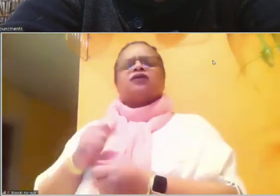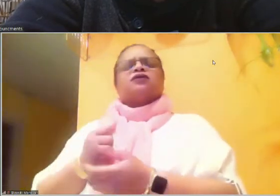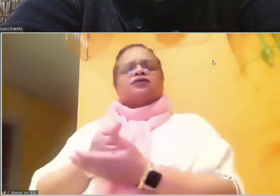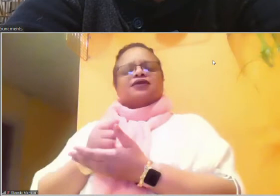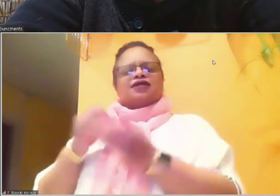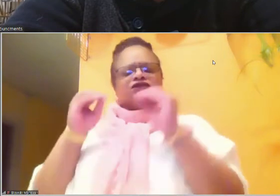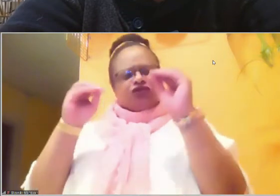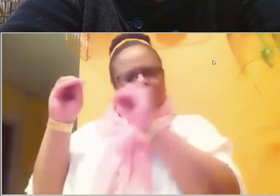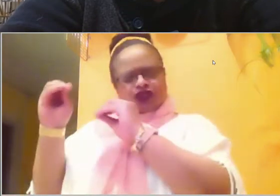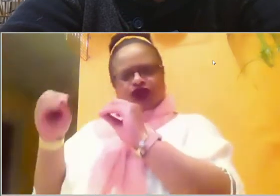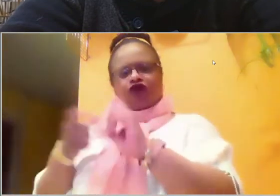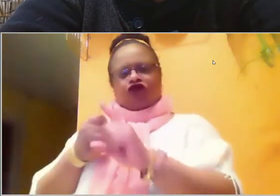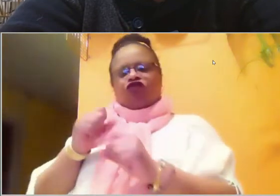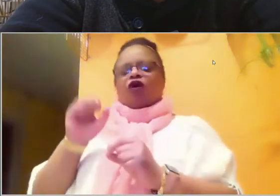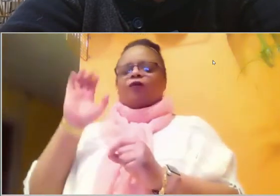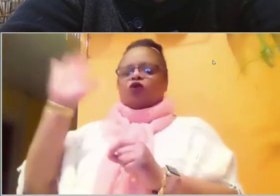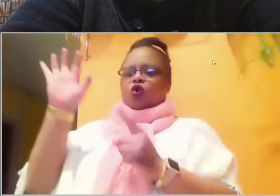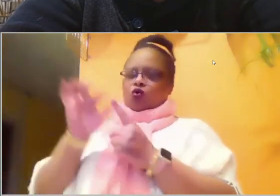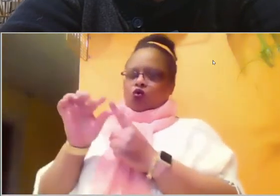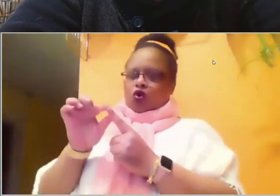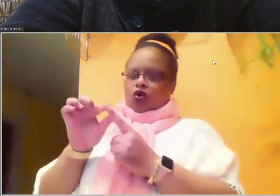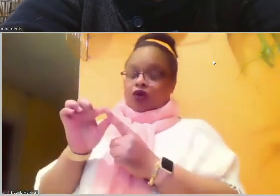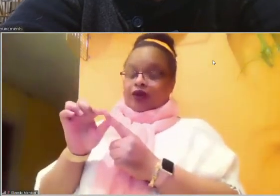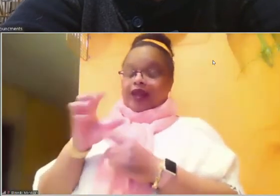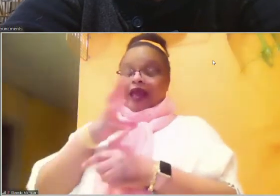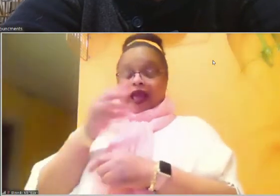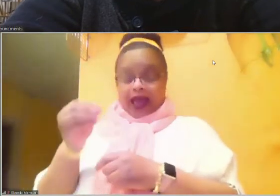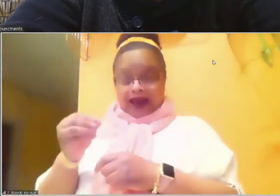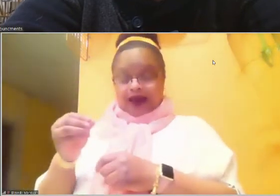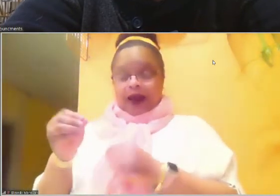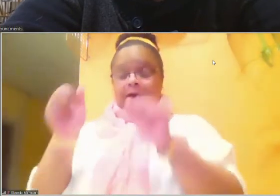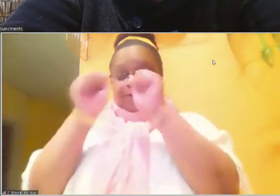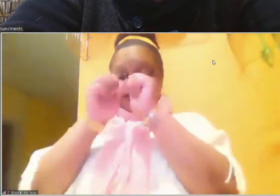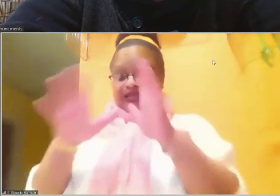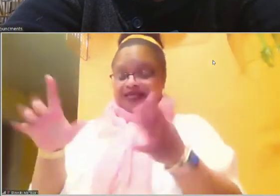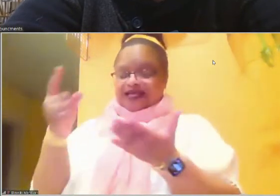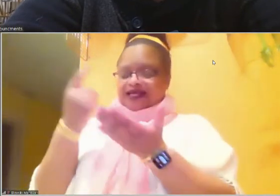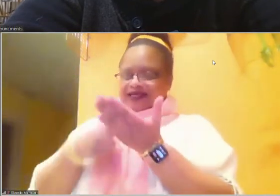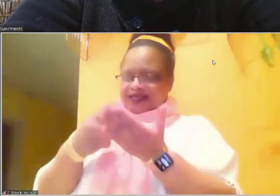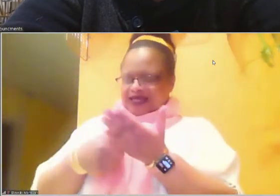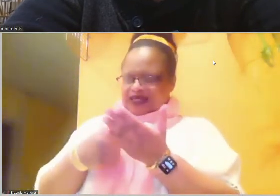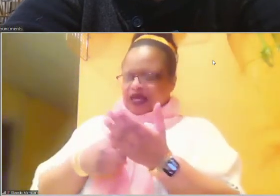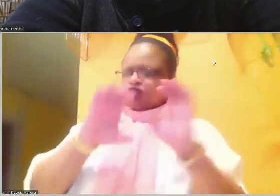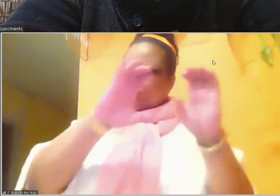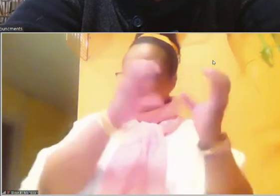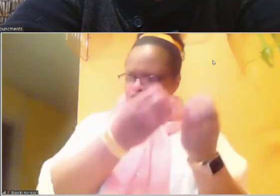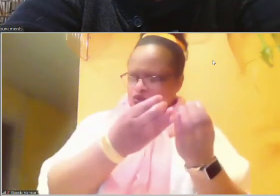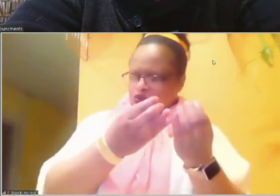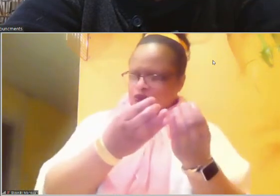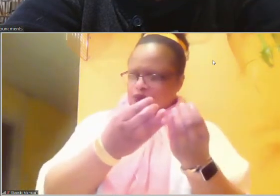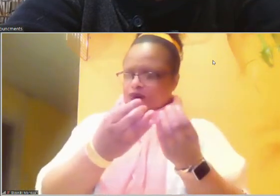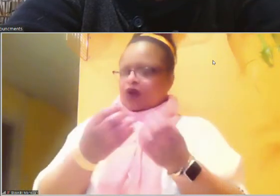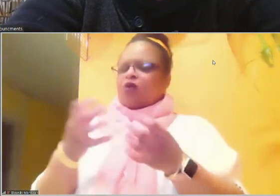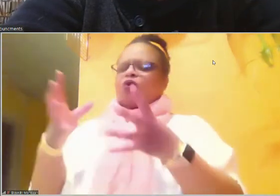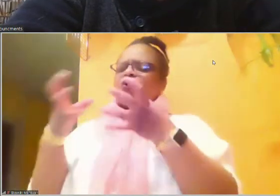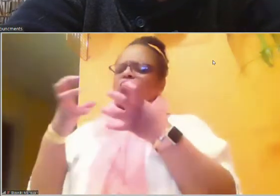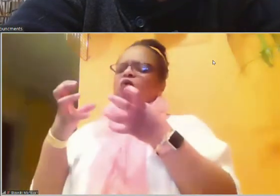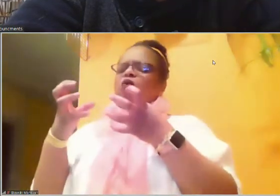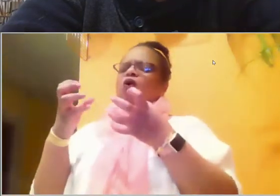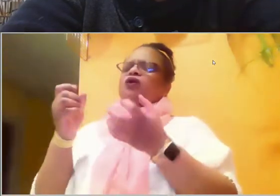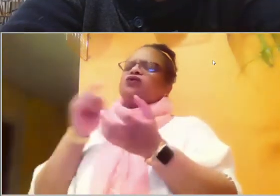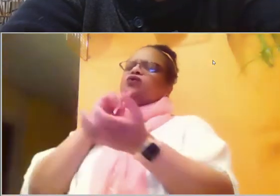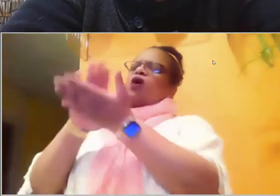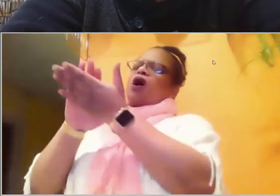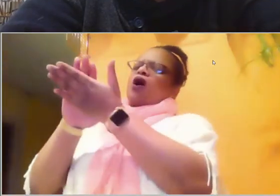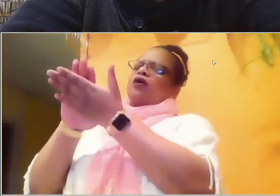Um, and we pray that you would also bless our, our breakout discussions. Lord, may your name be lifted up and all